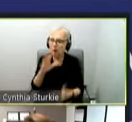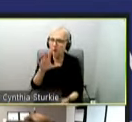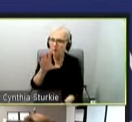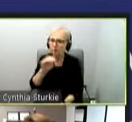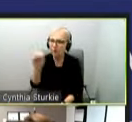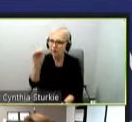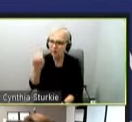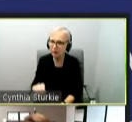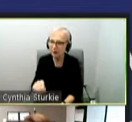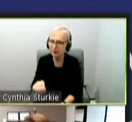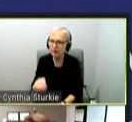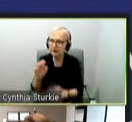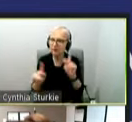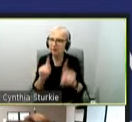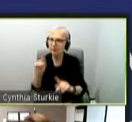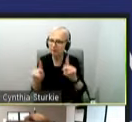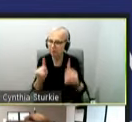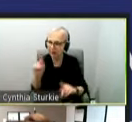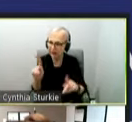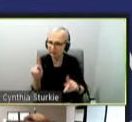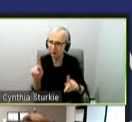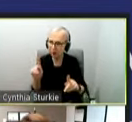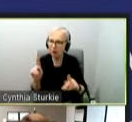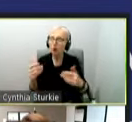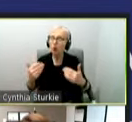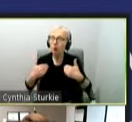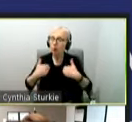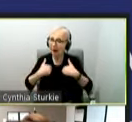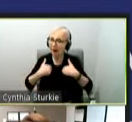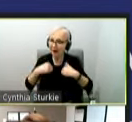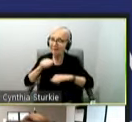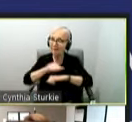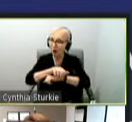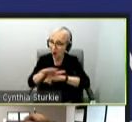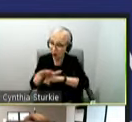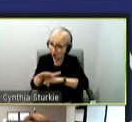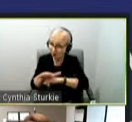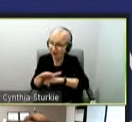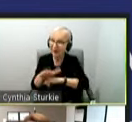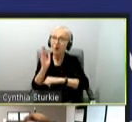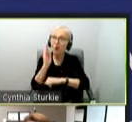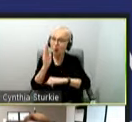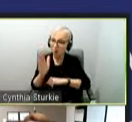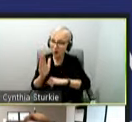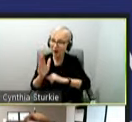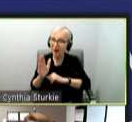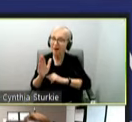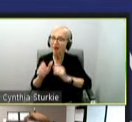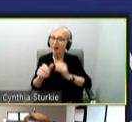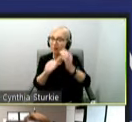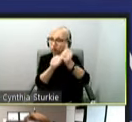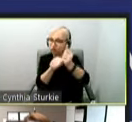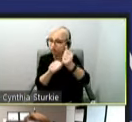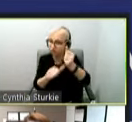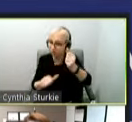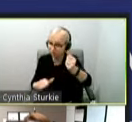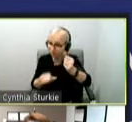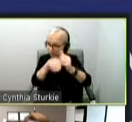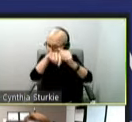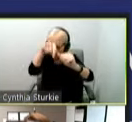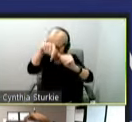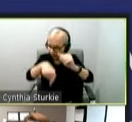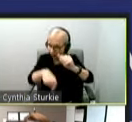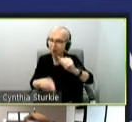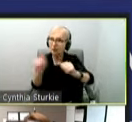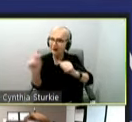people who have COVID will shed some virus in their stool regardless of whether or not they have symptoms. So we can use wastewater